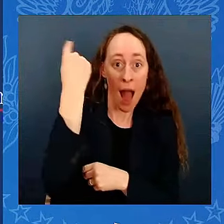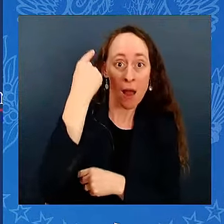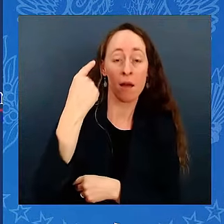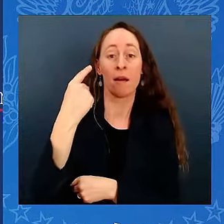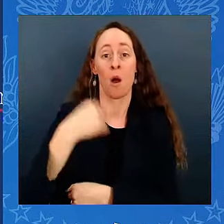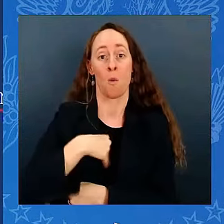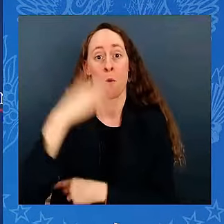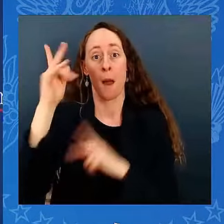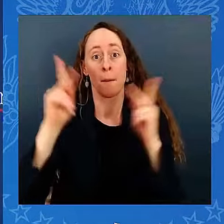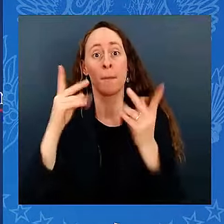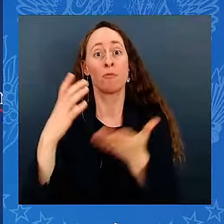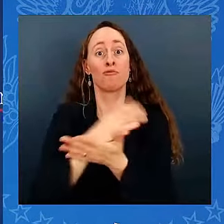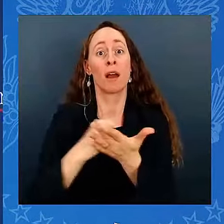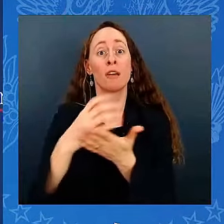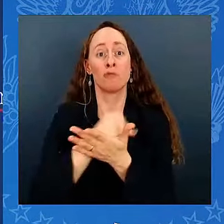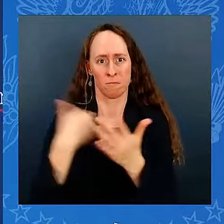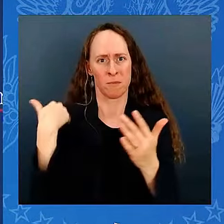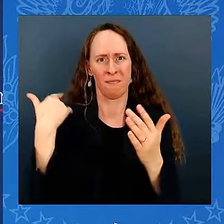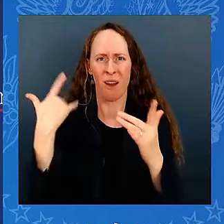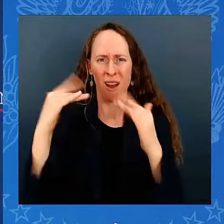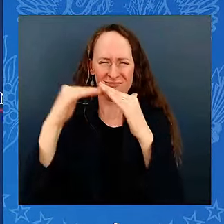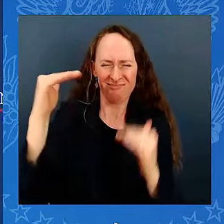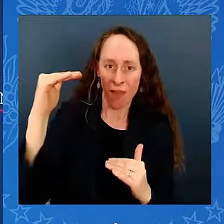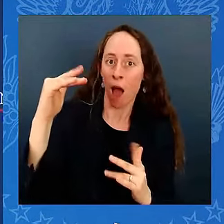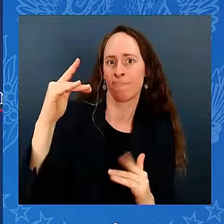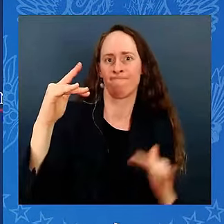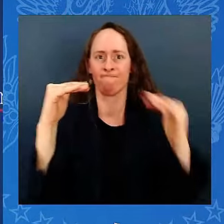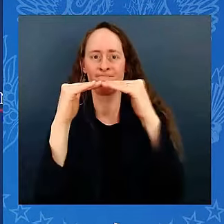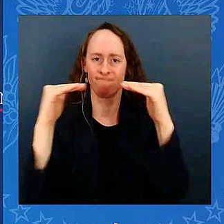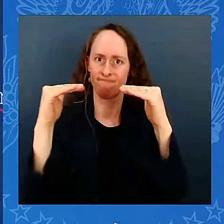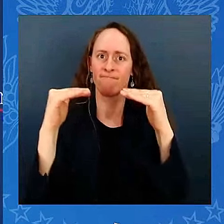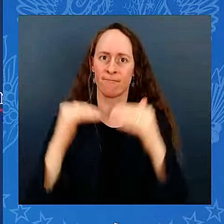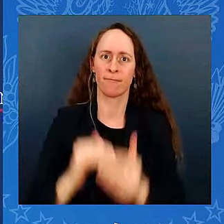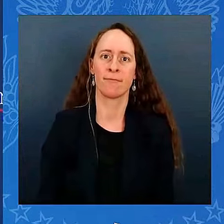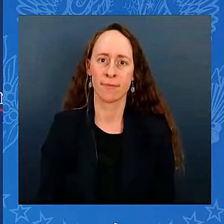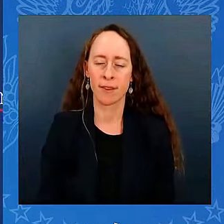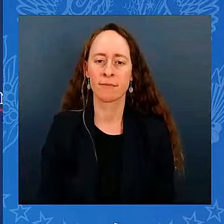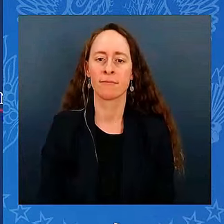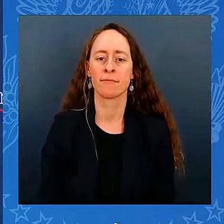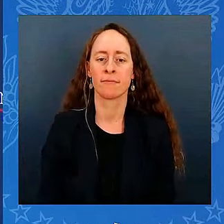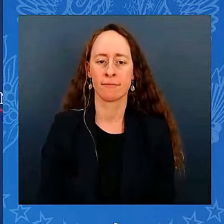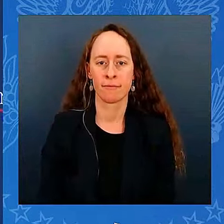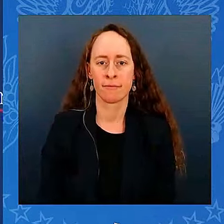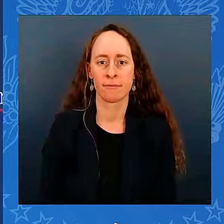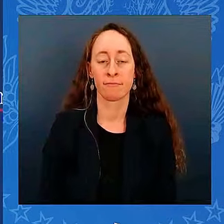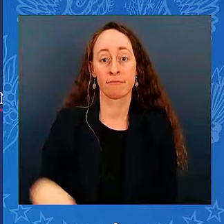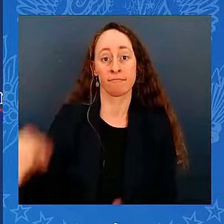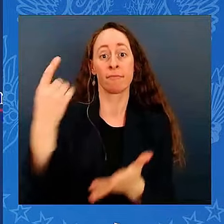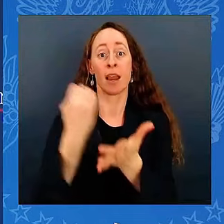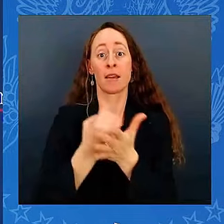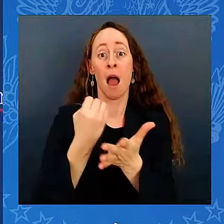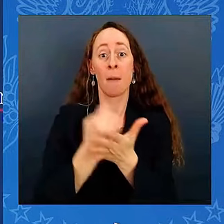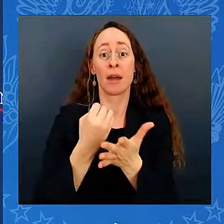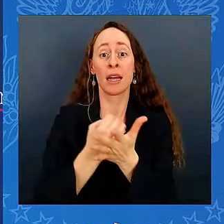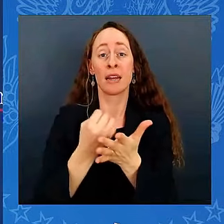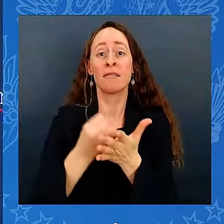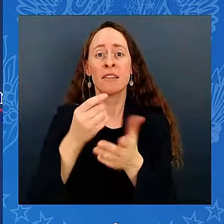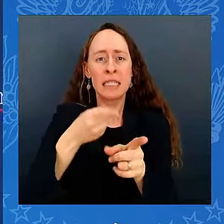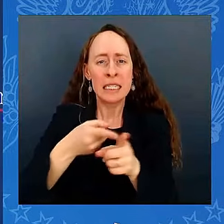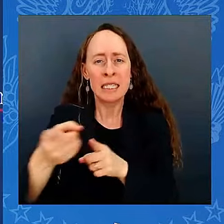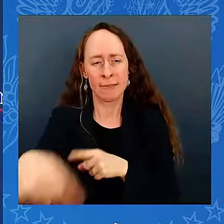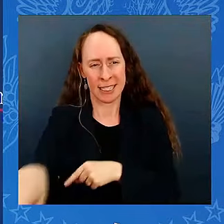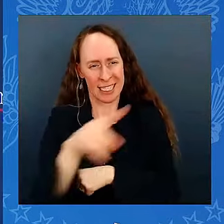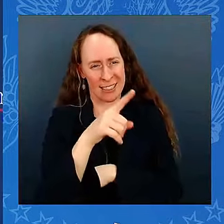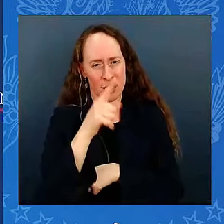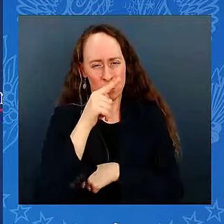Remember how many economists thought we'd need a recession to bring down inflation? There was even a major financial news headline, which I'll not reference, saying,